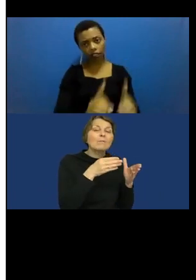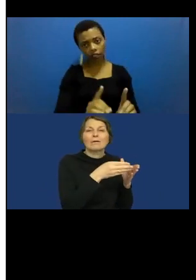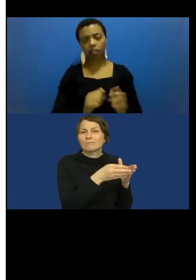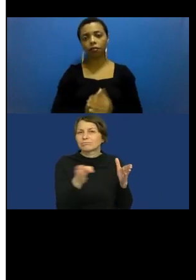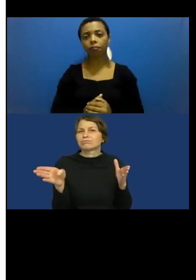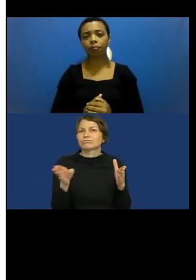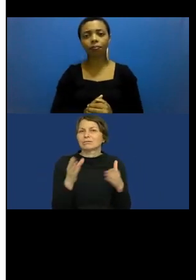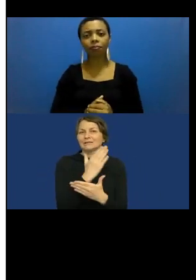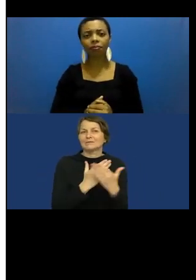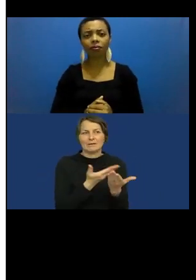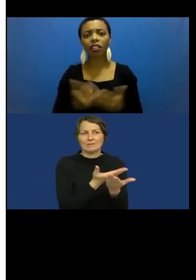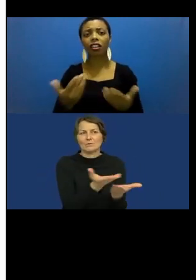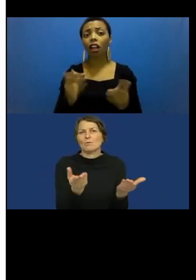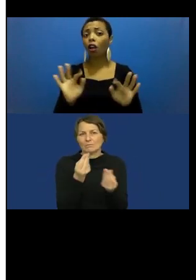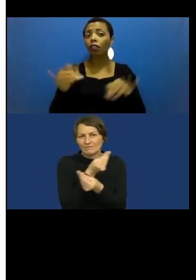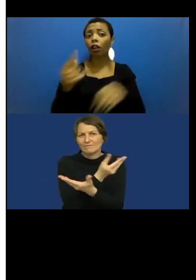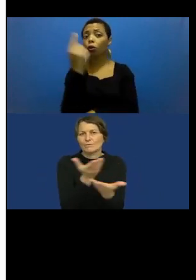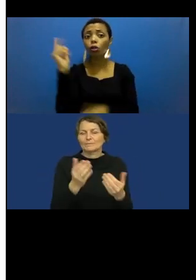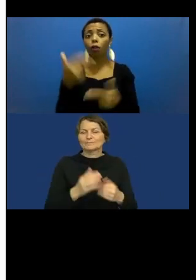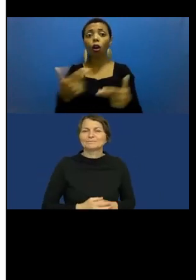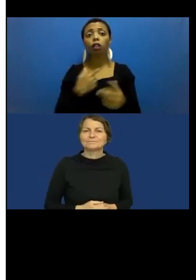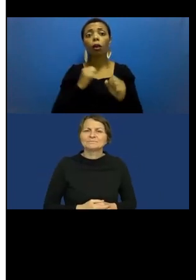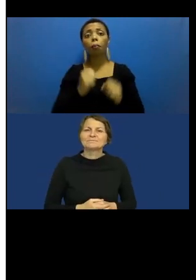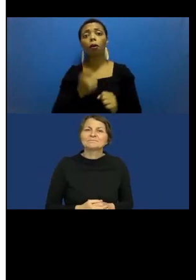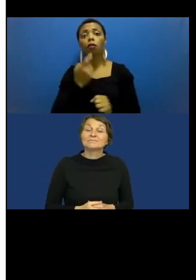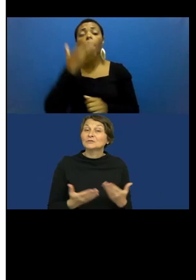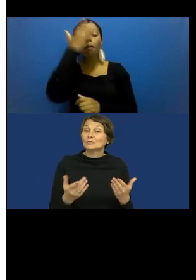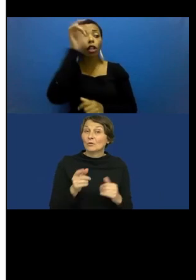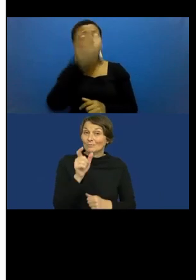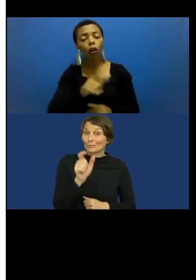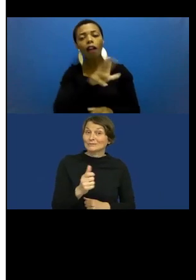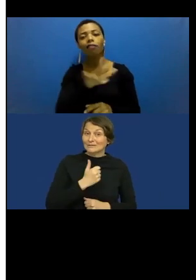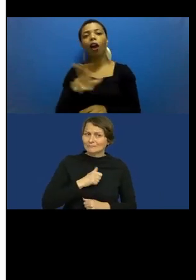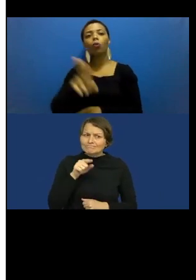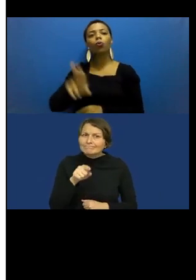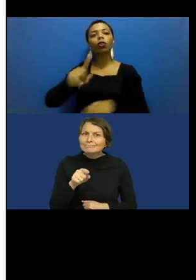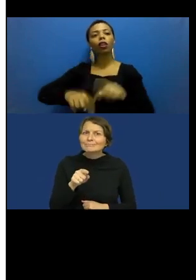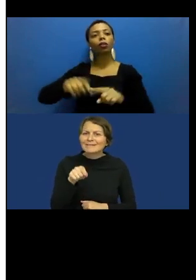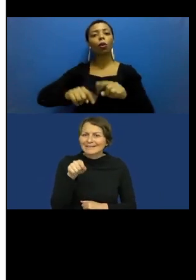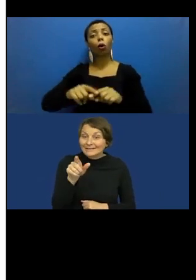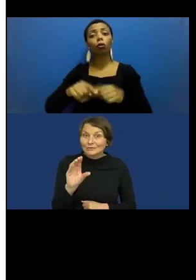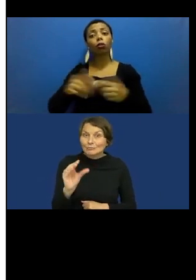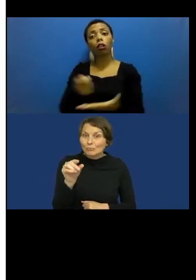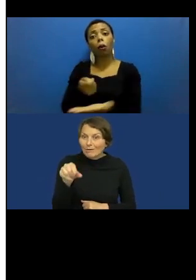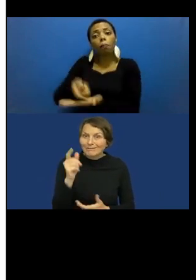And finally, to be able to use consumer products as aids should be further developed.